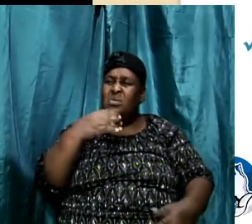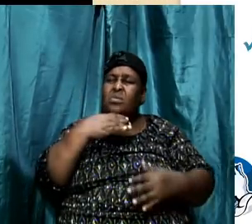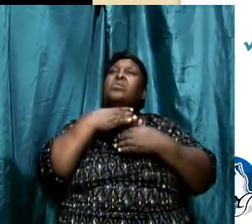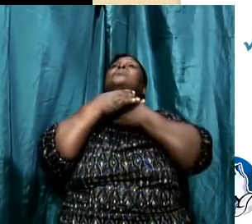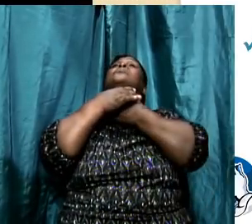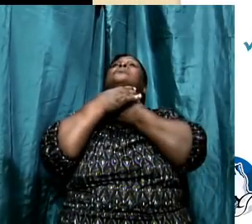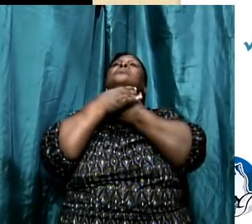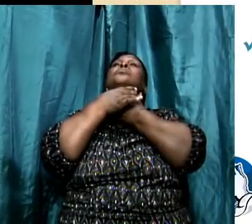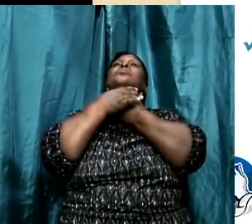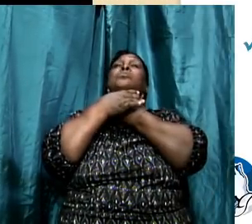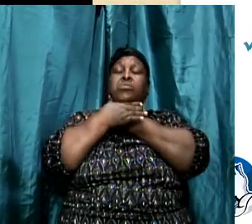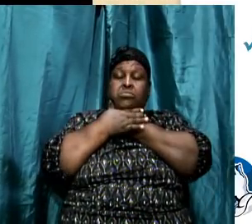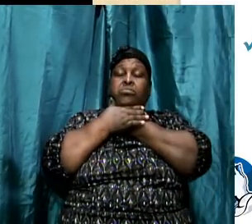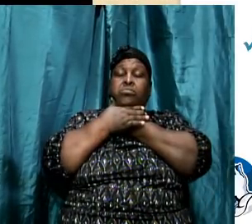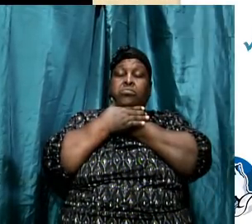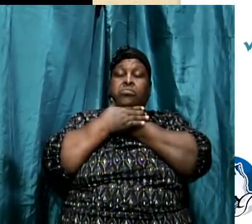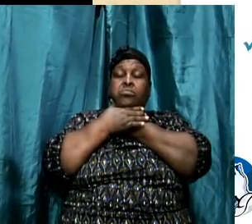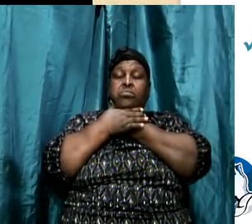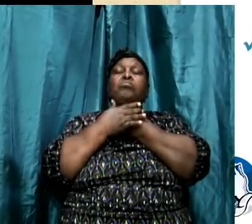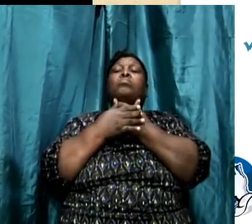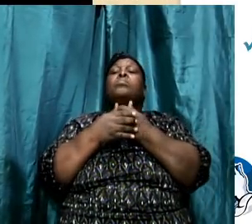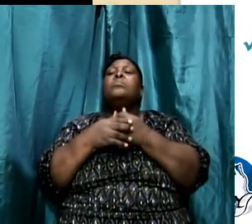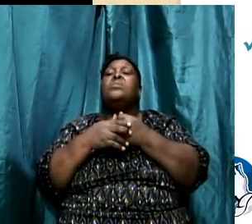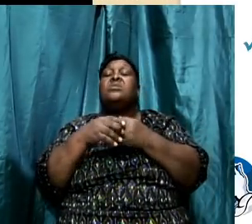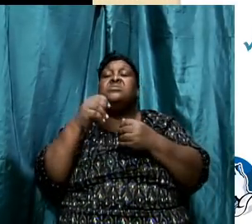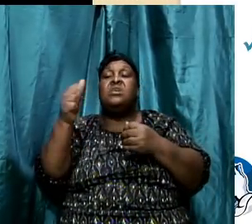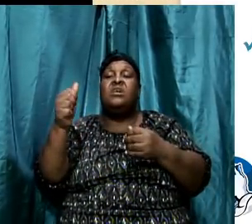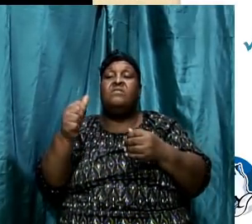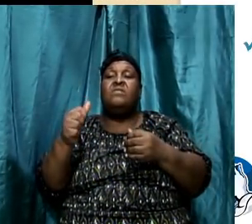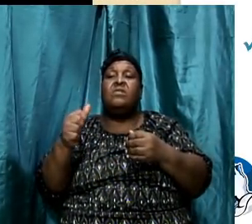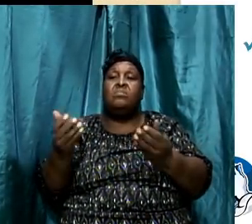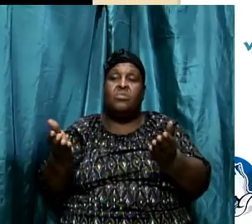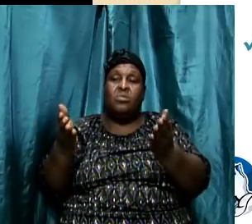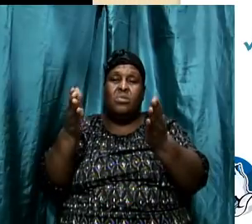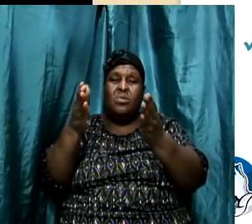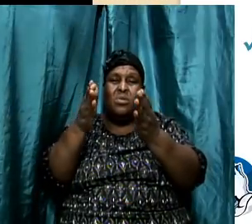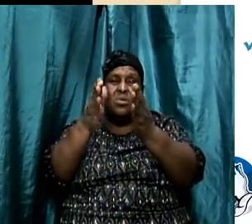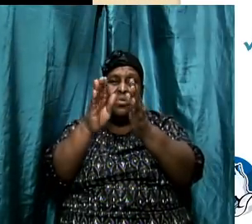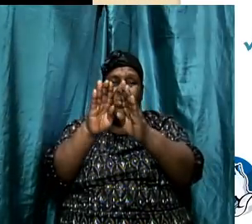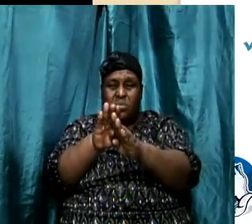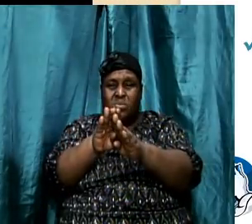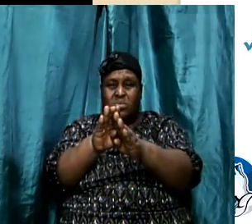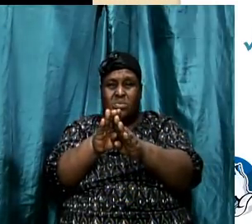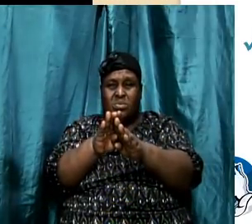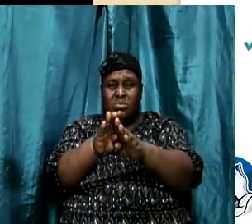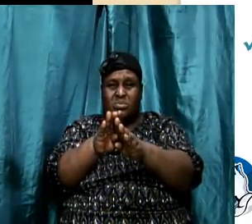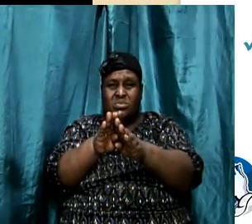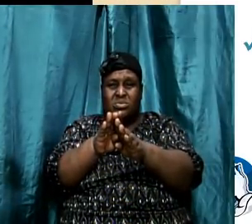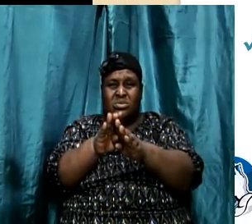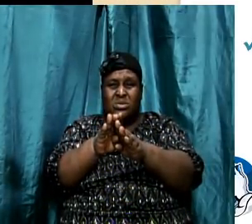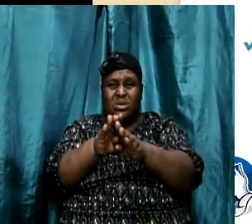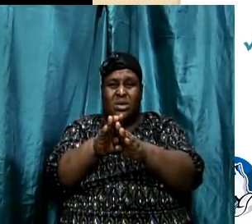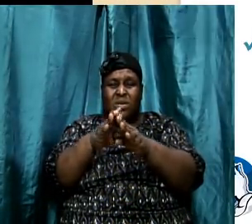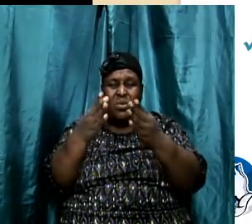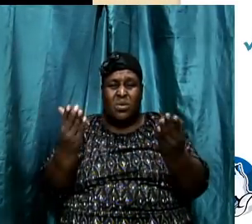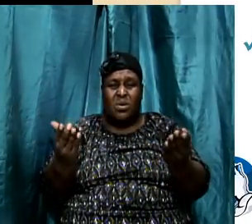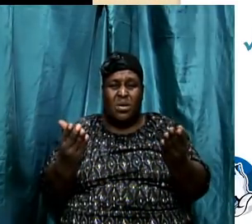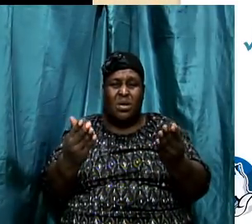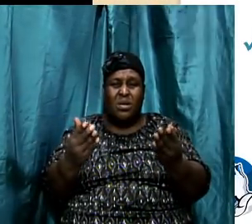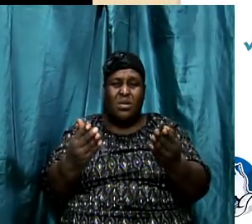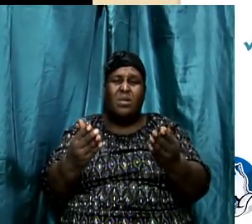closed back his bible and he opened back his bible and he opened it to Luke chapter 10 verse 37 and the scripture says go